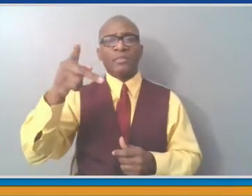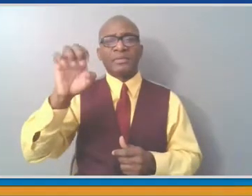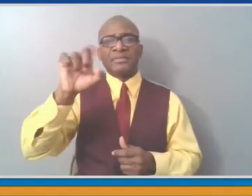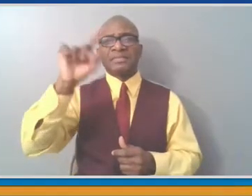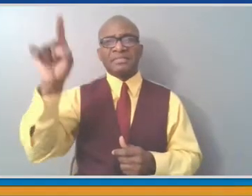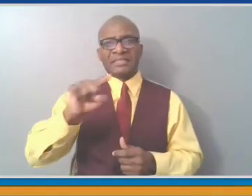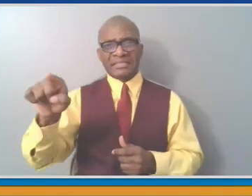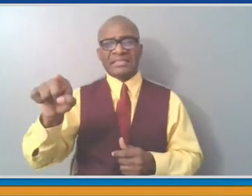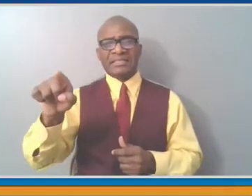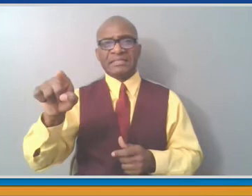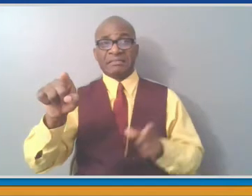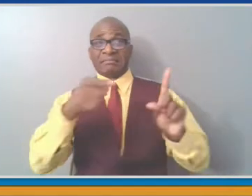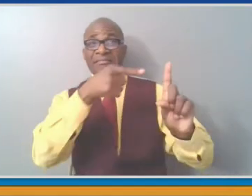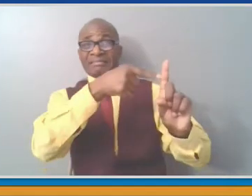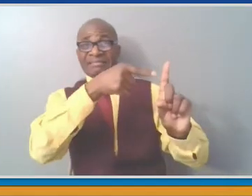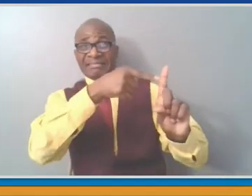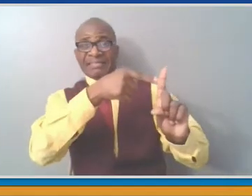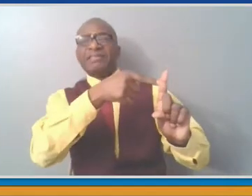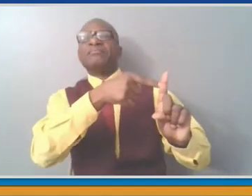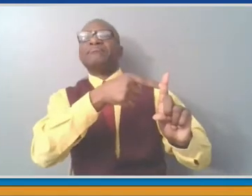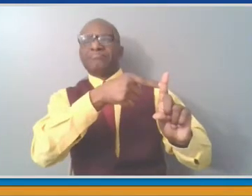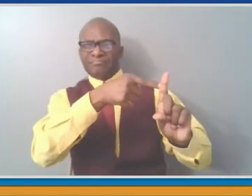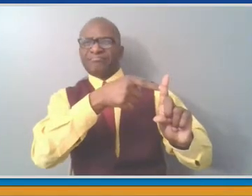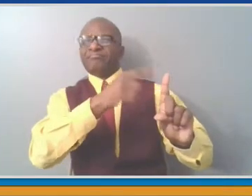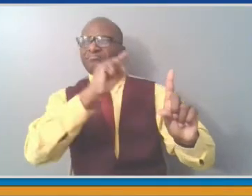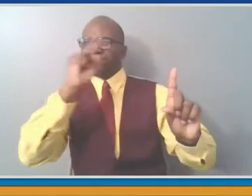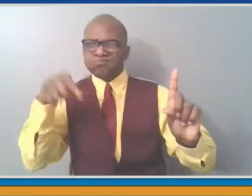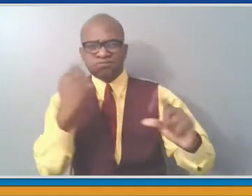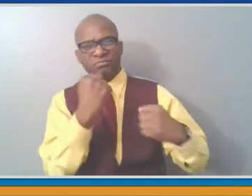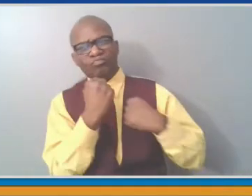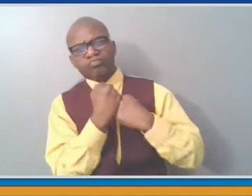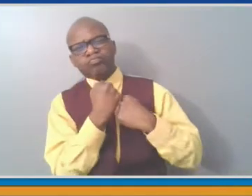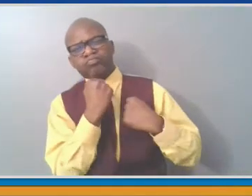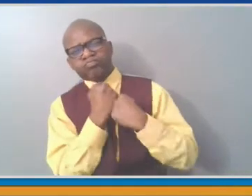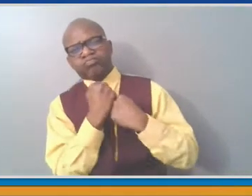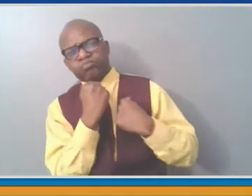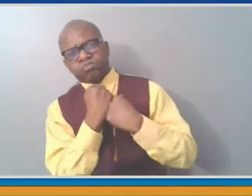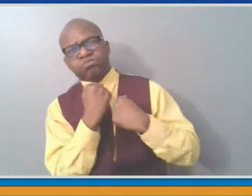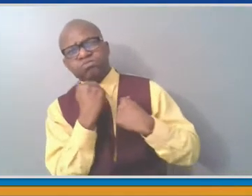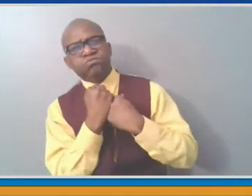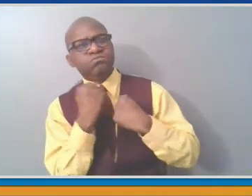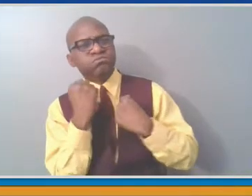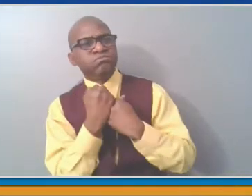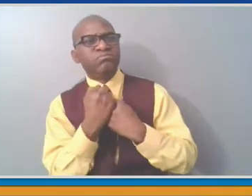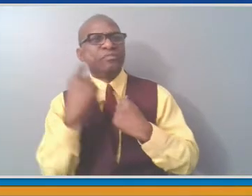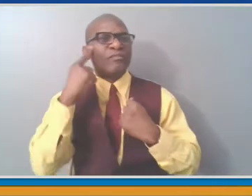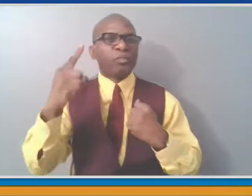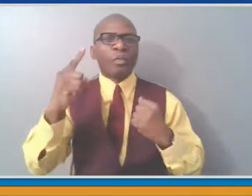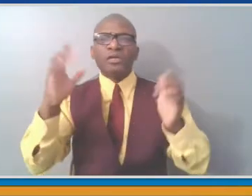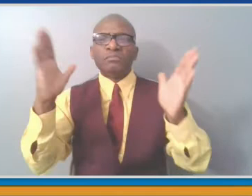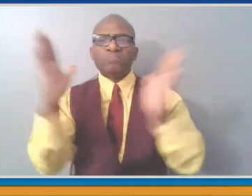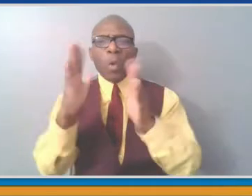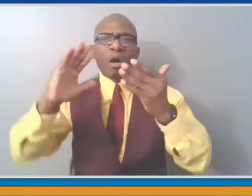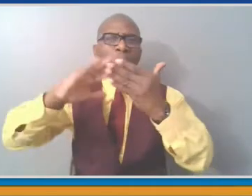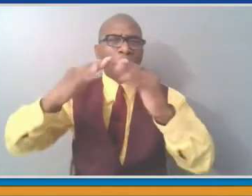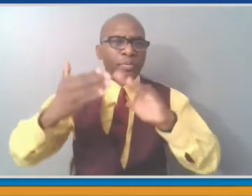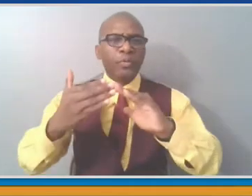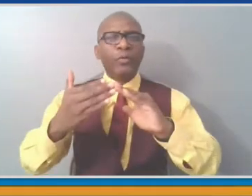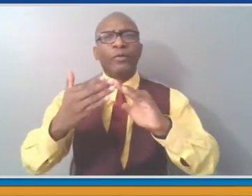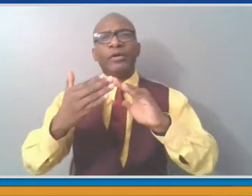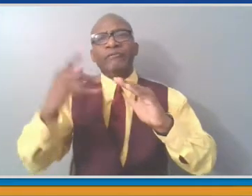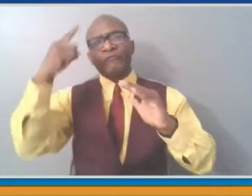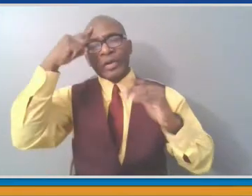of nature in advocating for, especially for portions of our community that have been traditionally marginalized, never more so than during